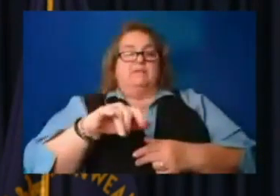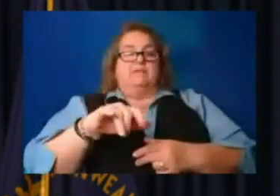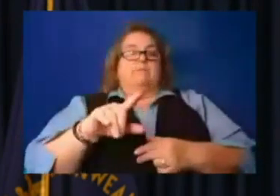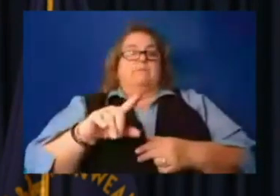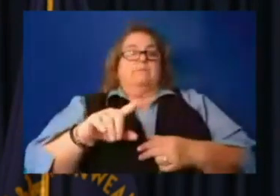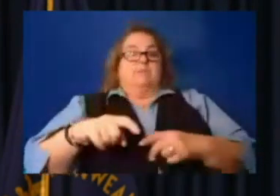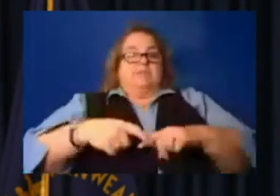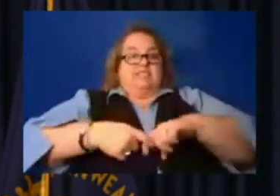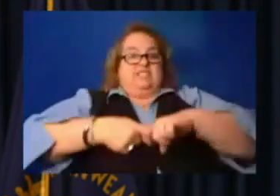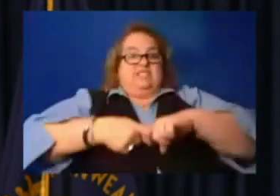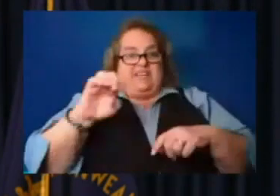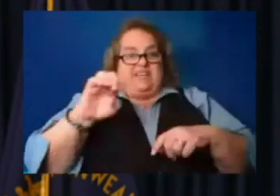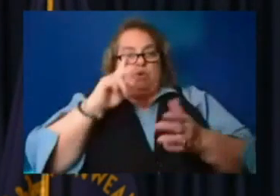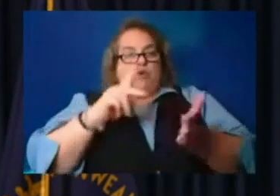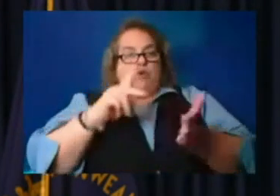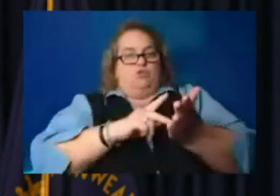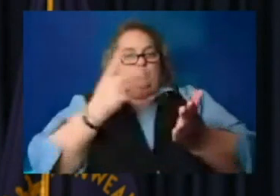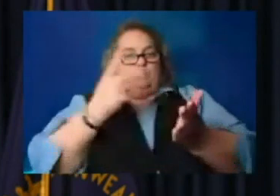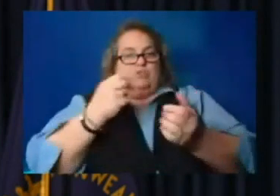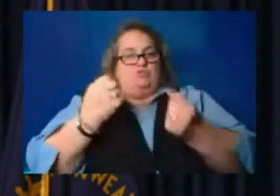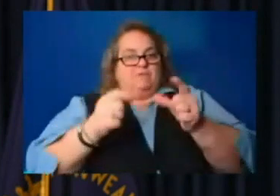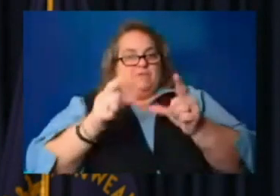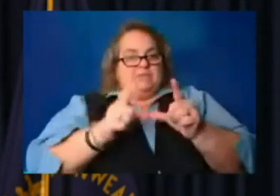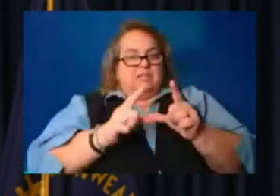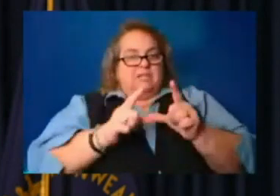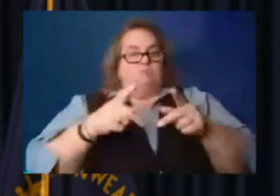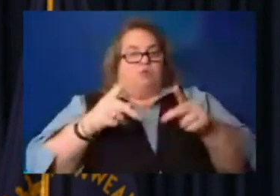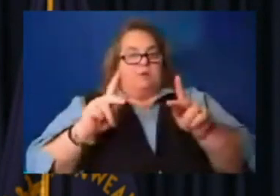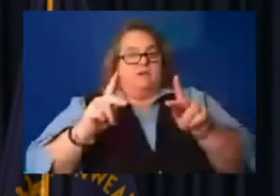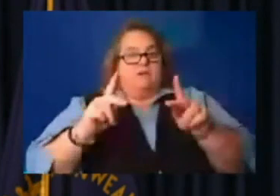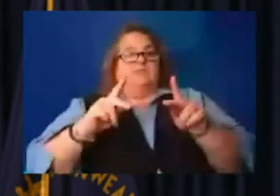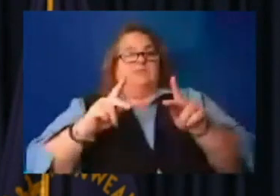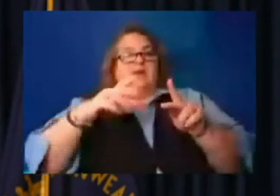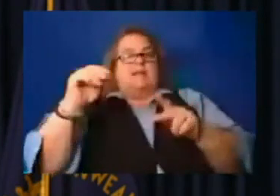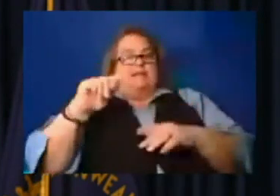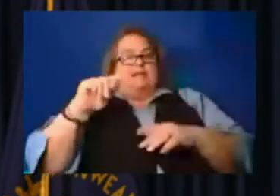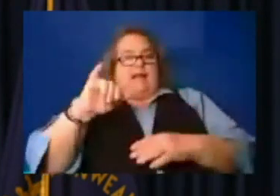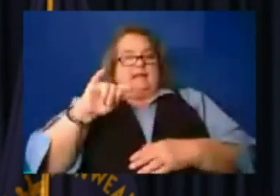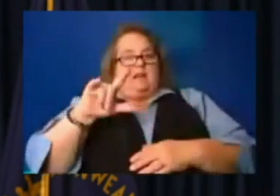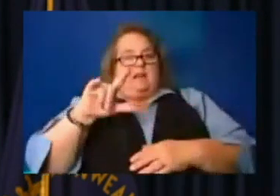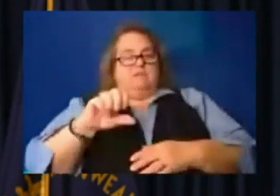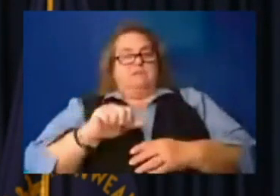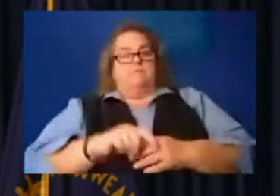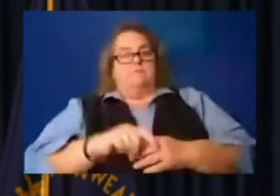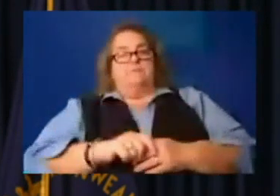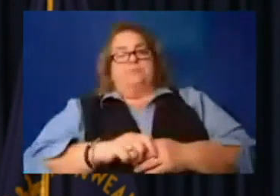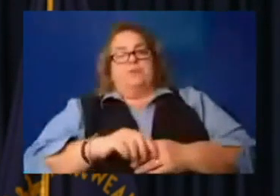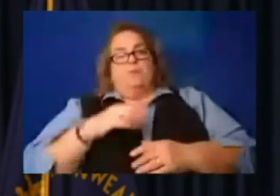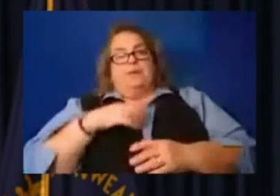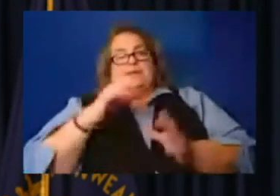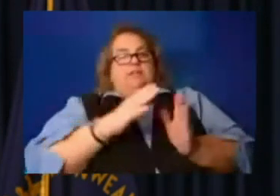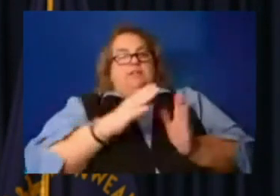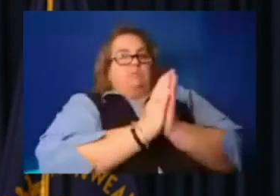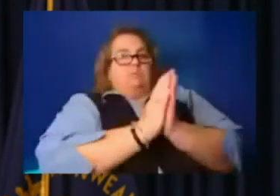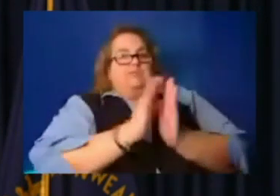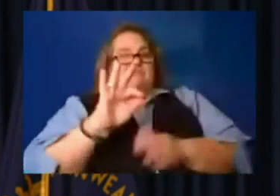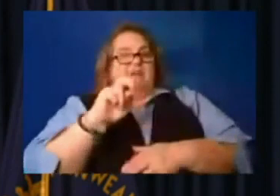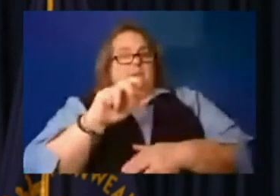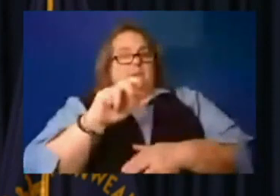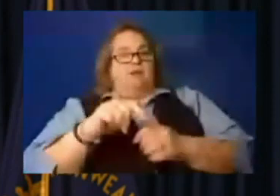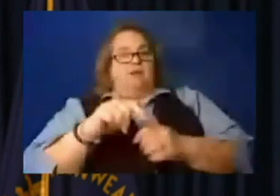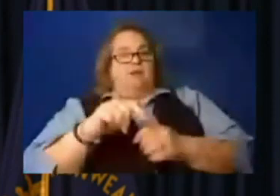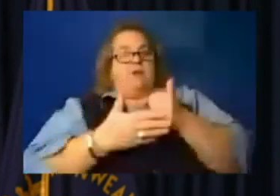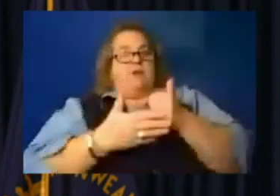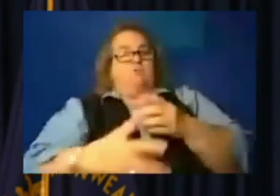motor vehicle registrations and titles. We did a request for FEMA for individual assistance to add Wolf County to that